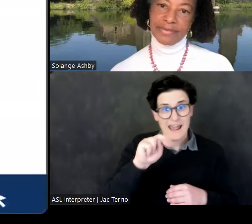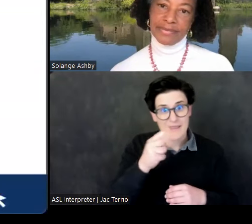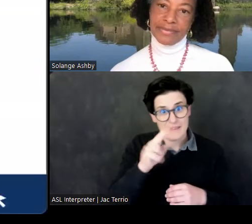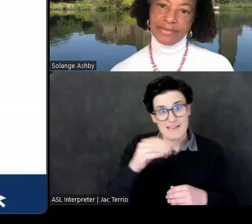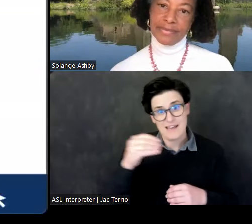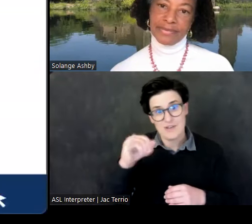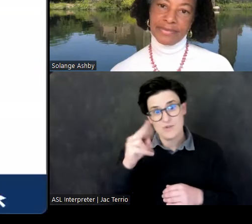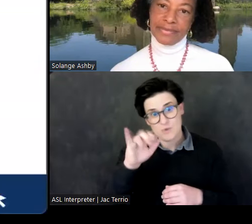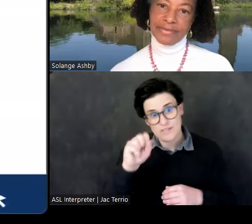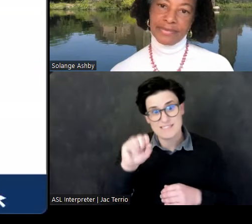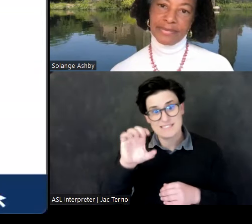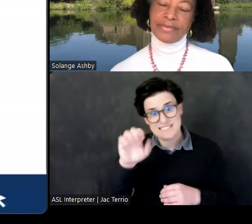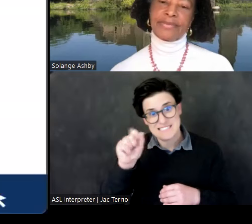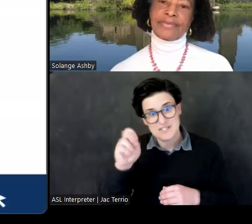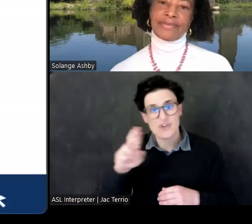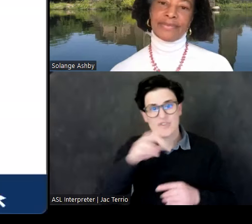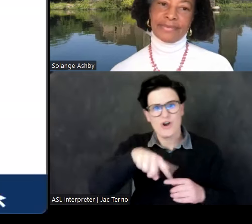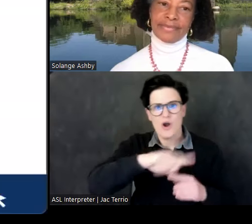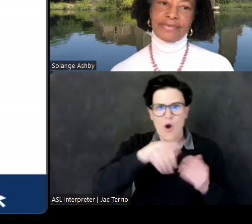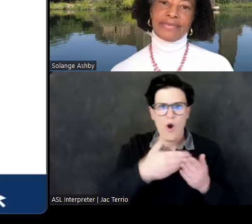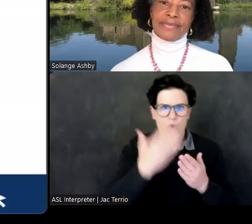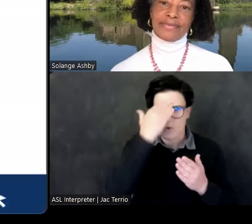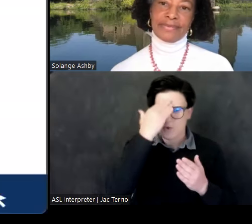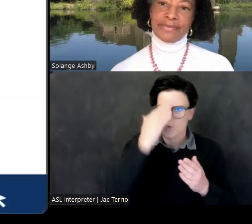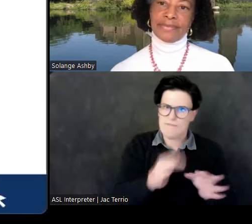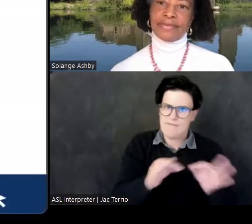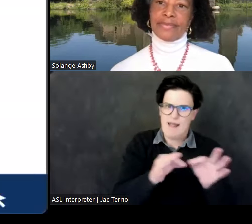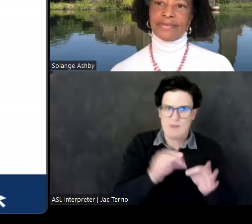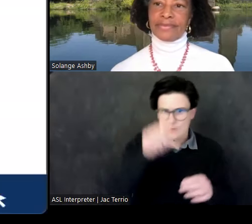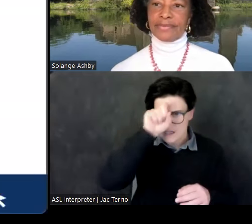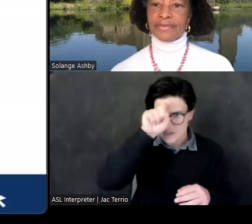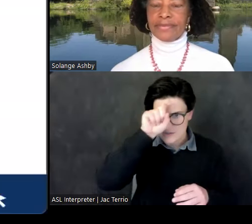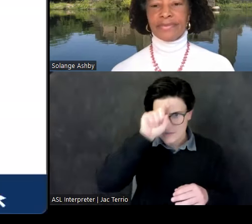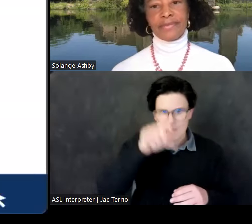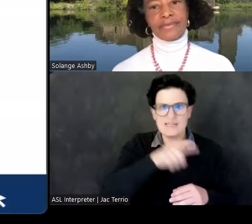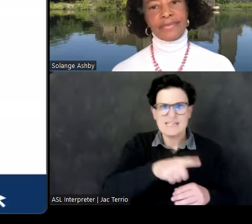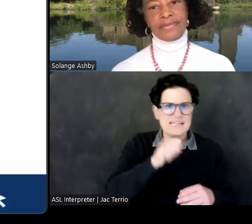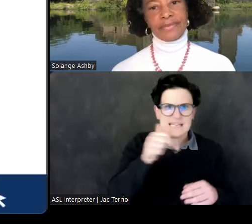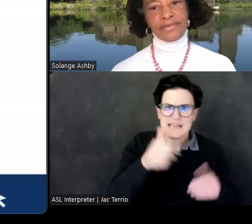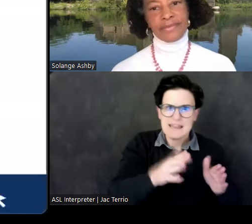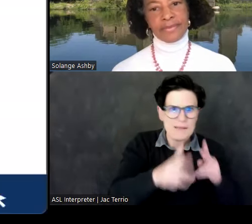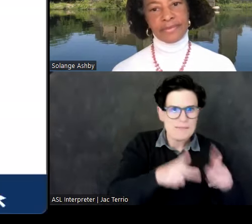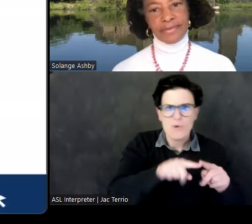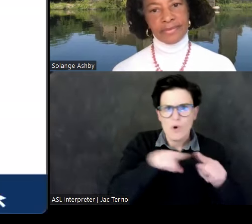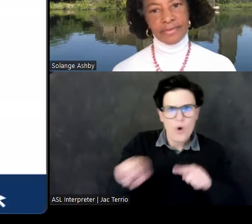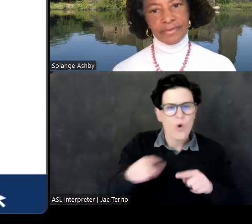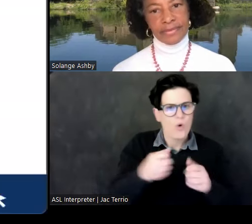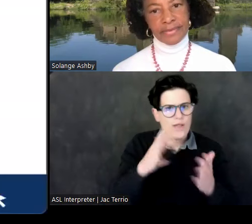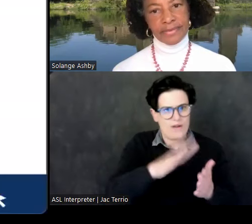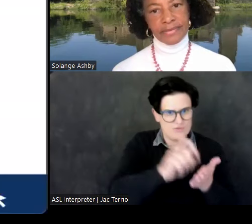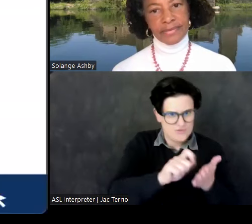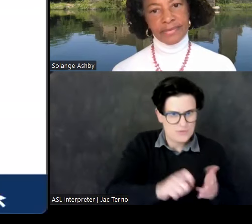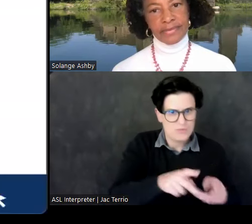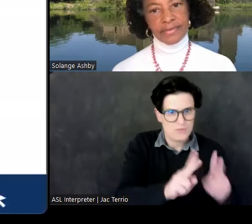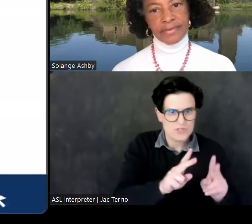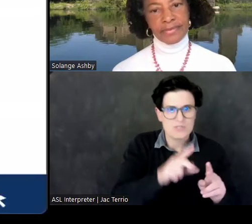anybody from going there without his written permission. Exploring southward along the Nile, the Romans came upon the various